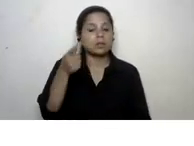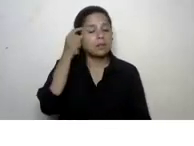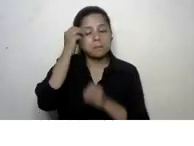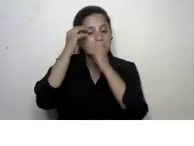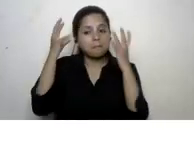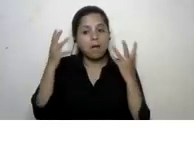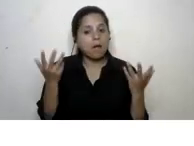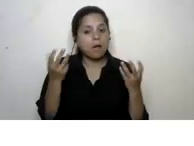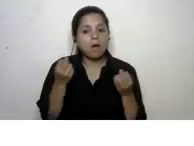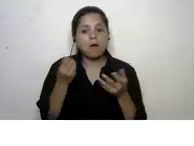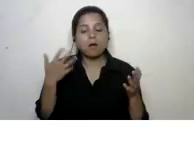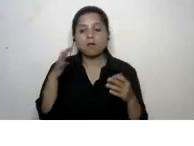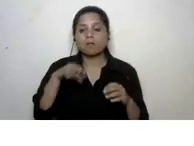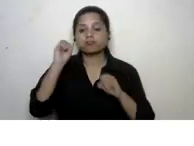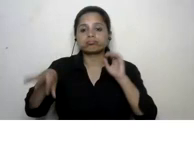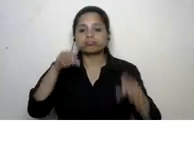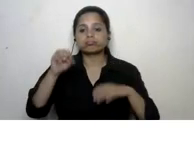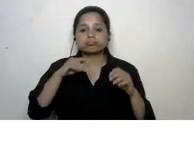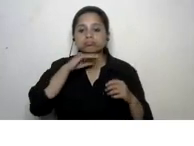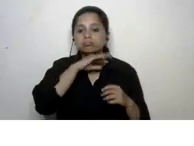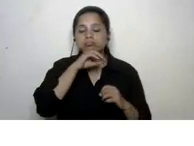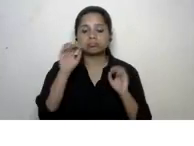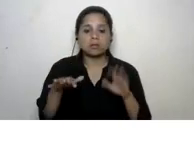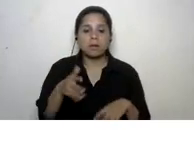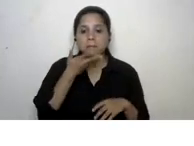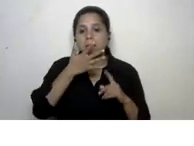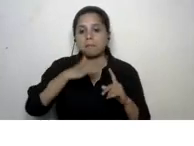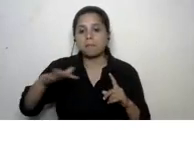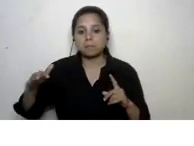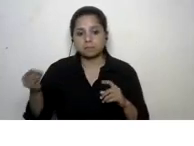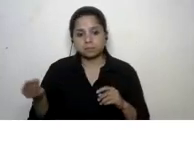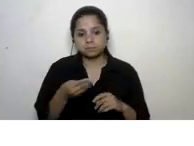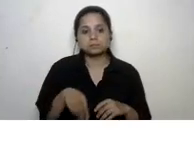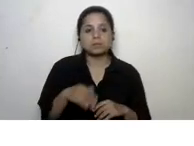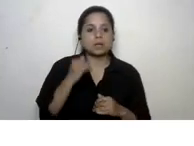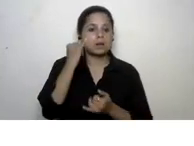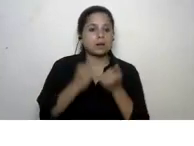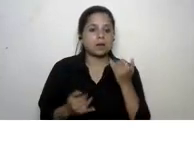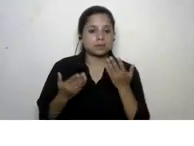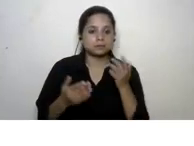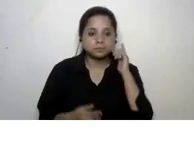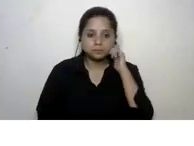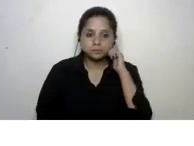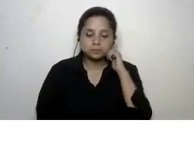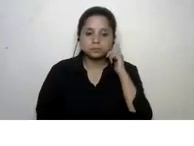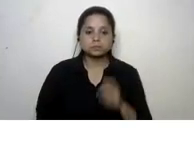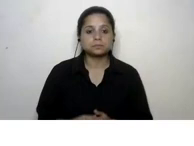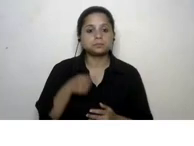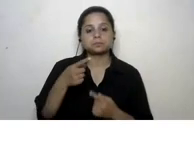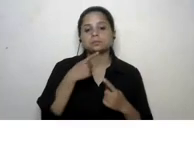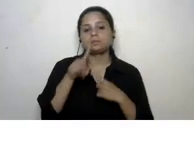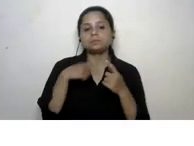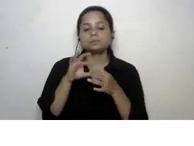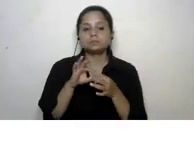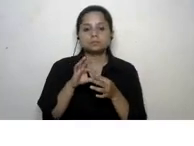much we were littering our beaches and the last one priya yes meena talking about